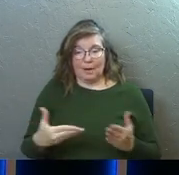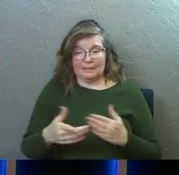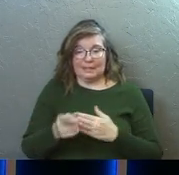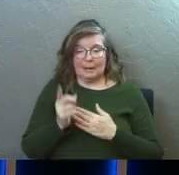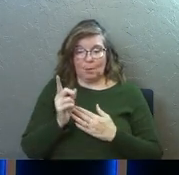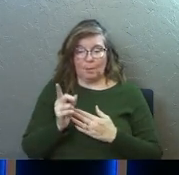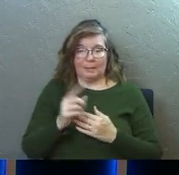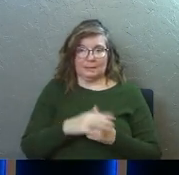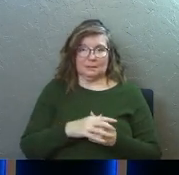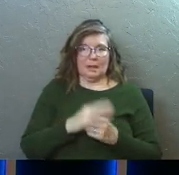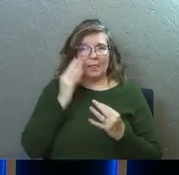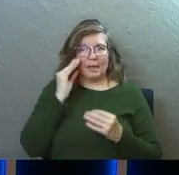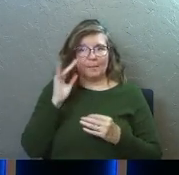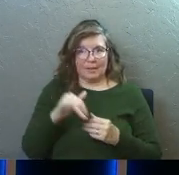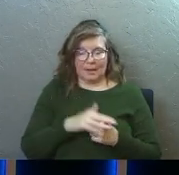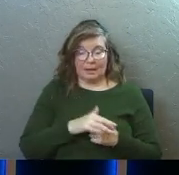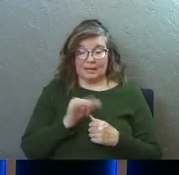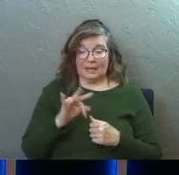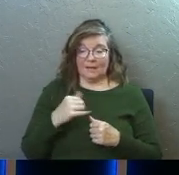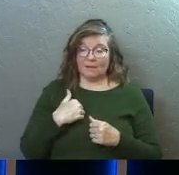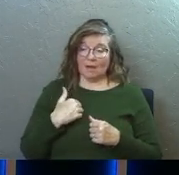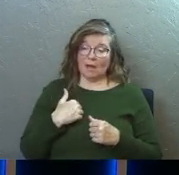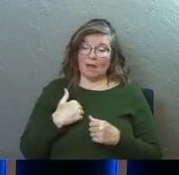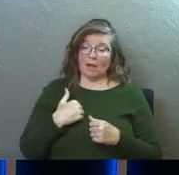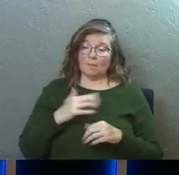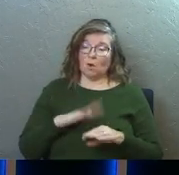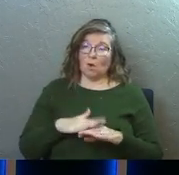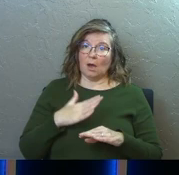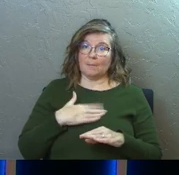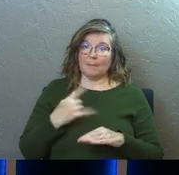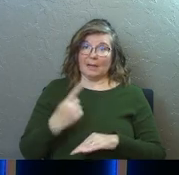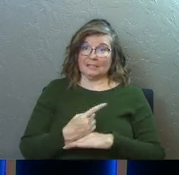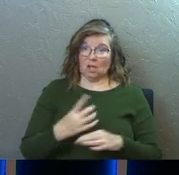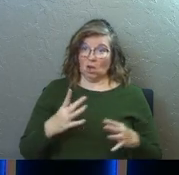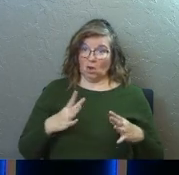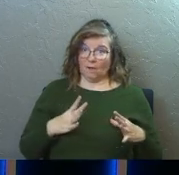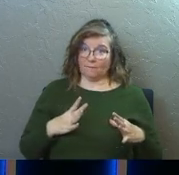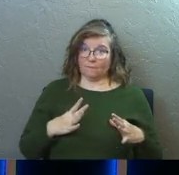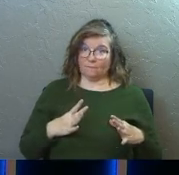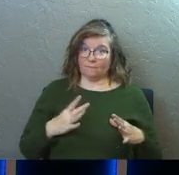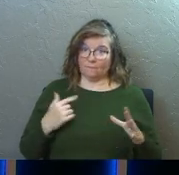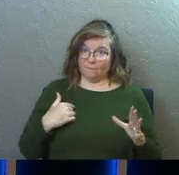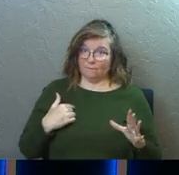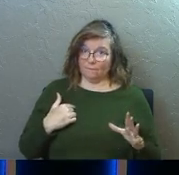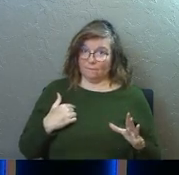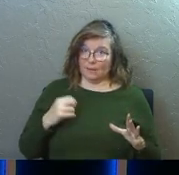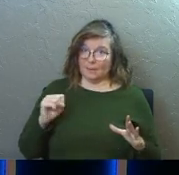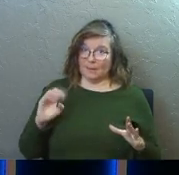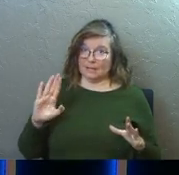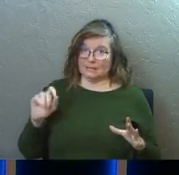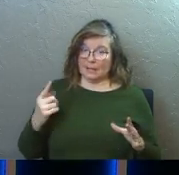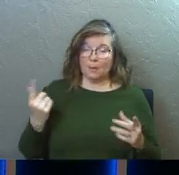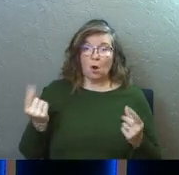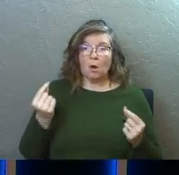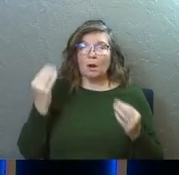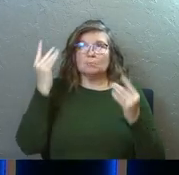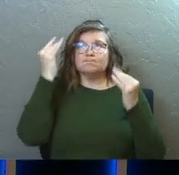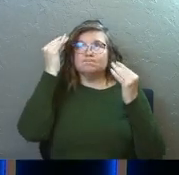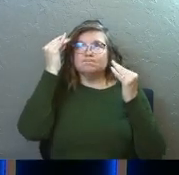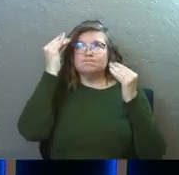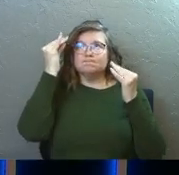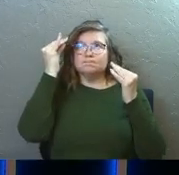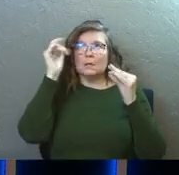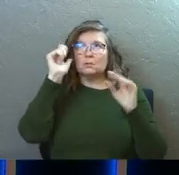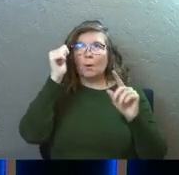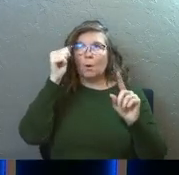moment. Think of it. If I'm on my day off, if I'm on my day of rest, my Sabbath, and all I'm thinking about